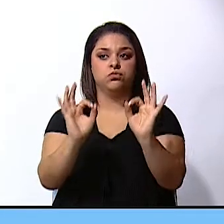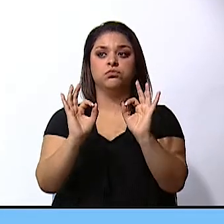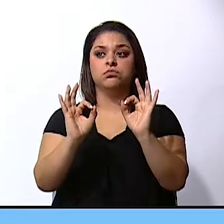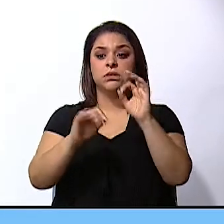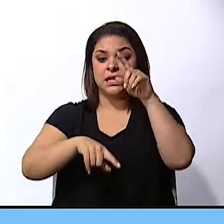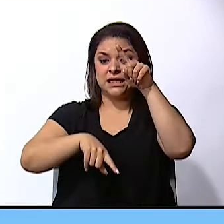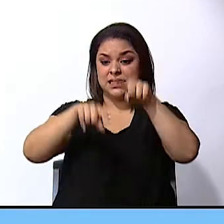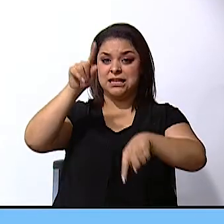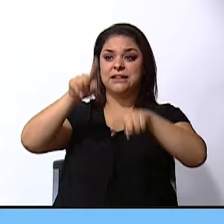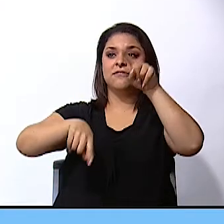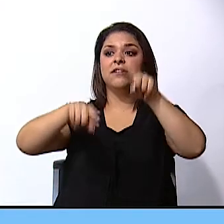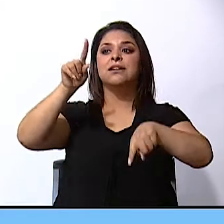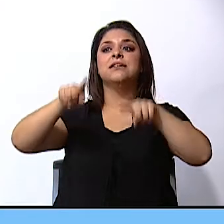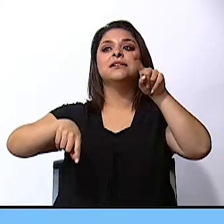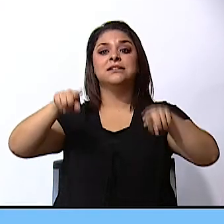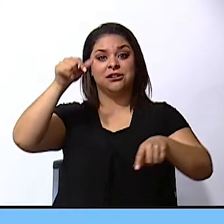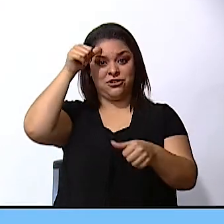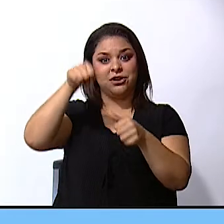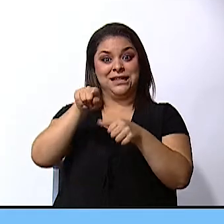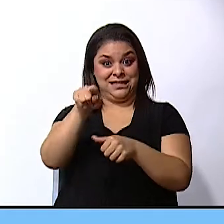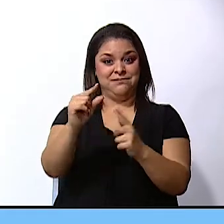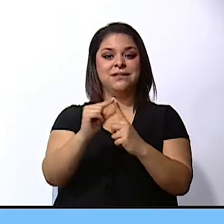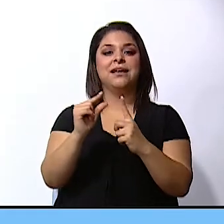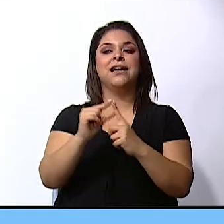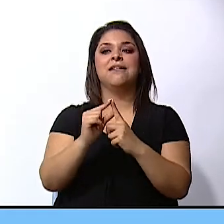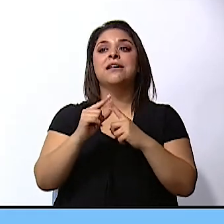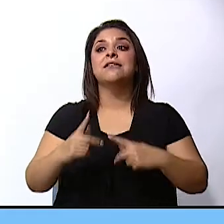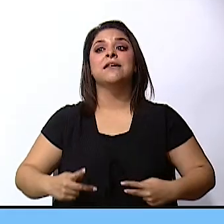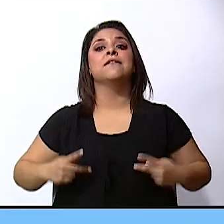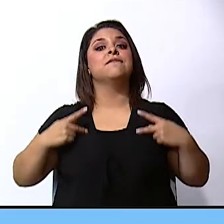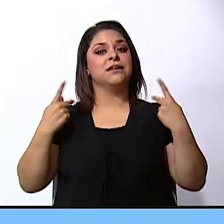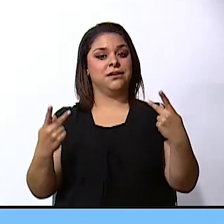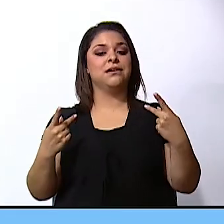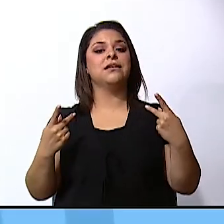diversity remember that word diversity life